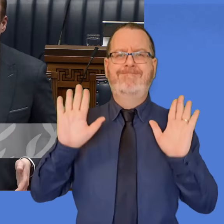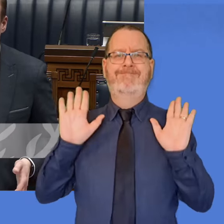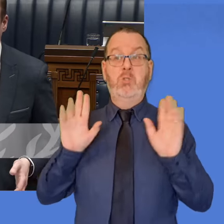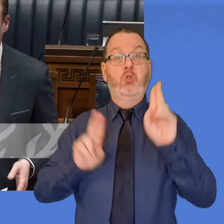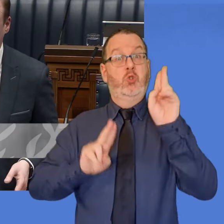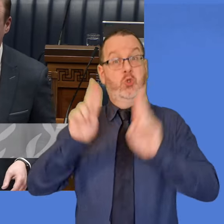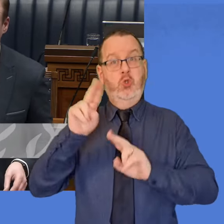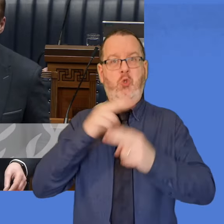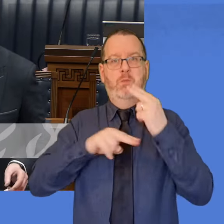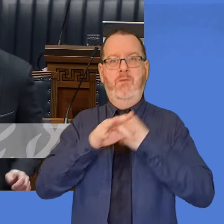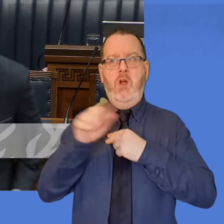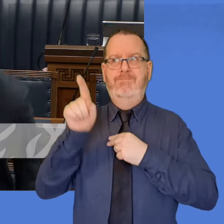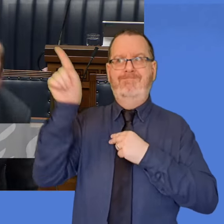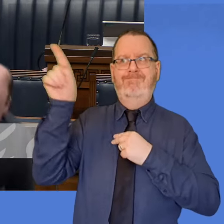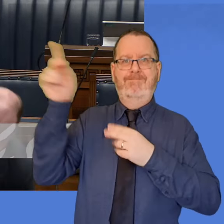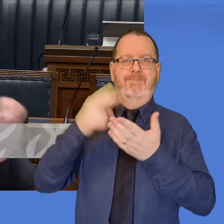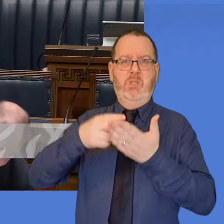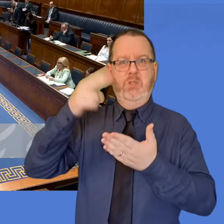be covered by insurance.